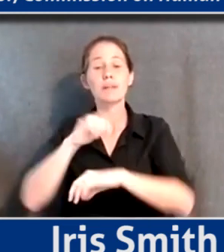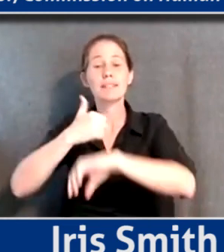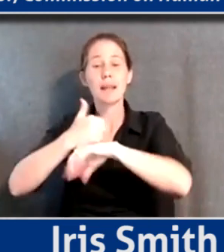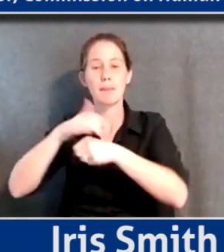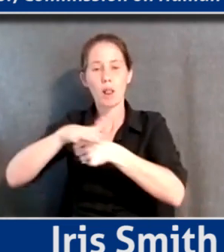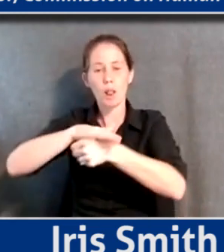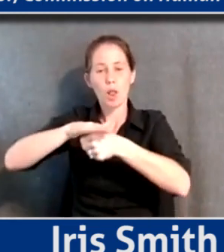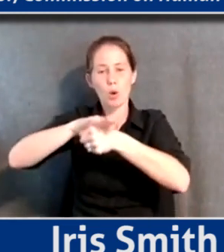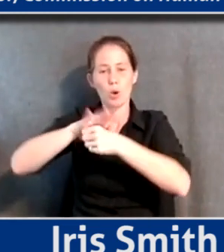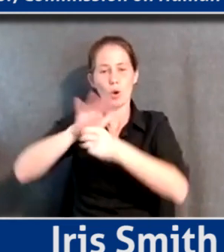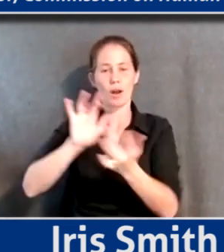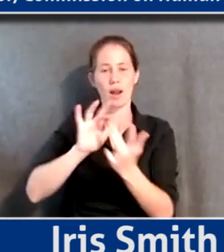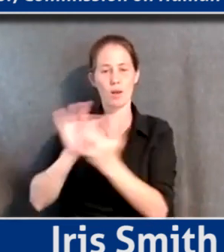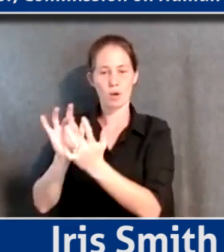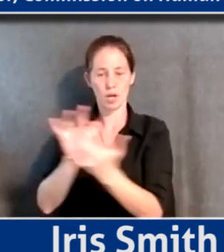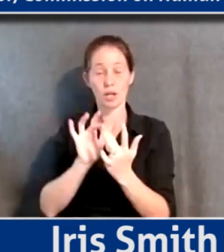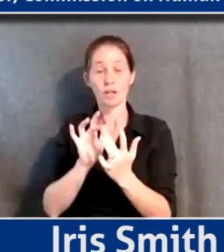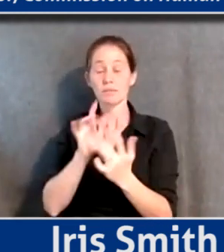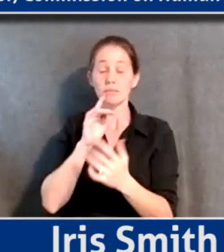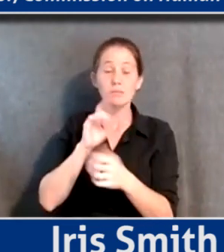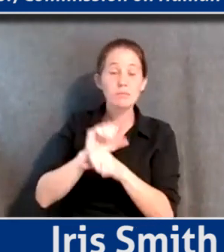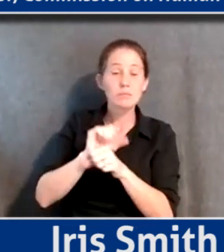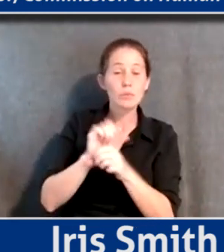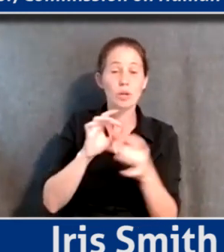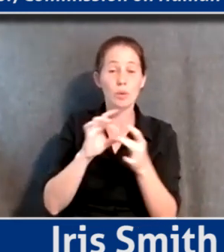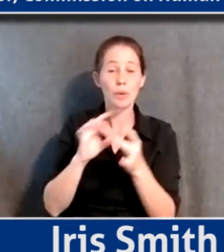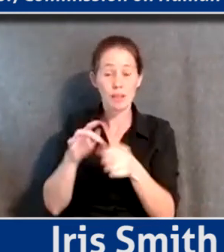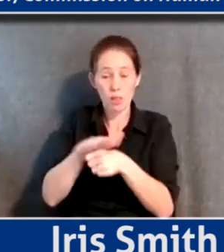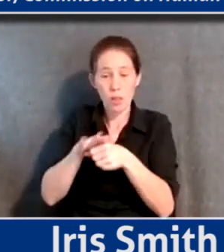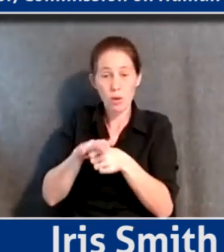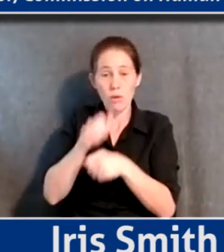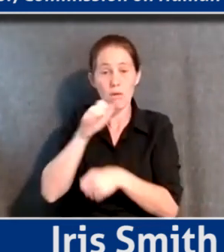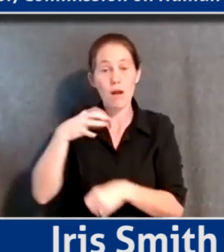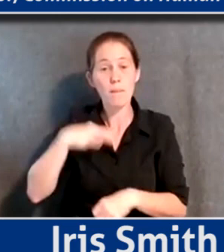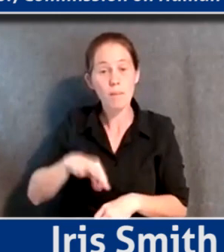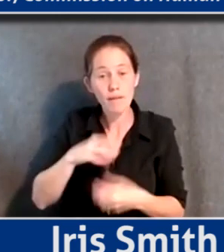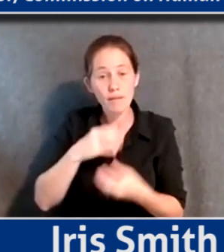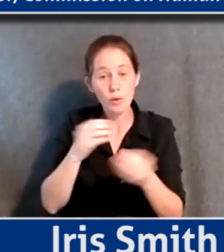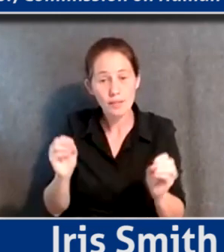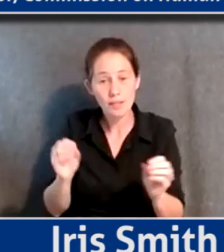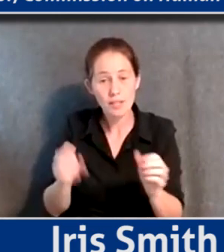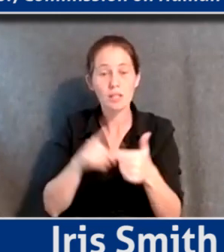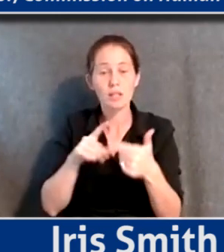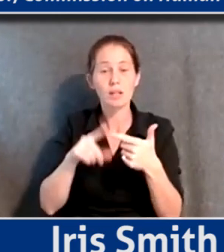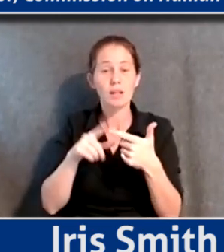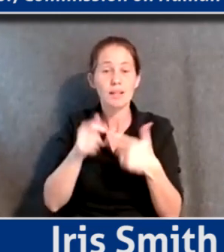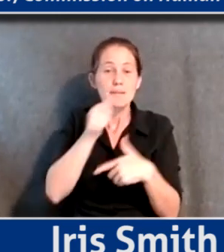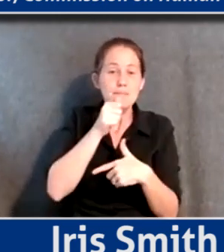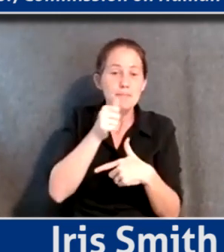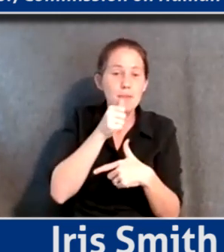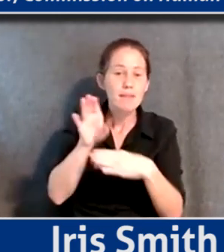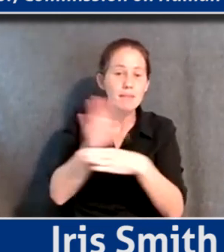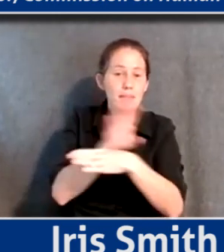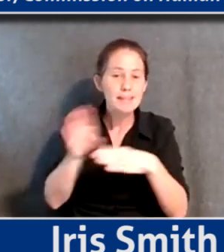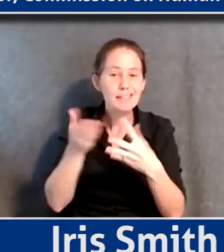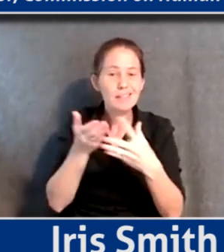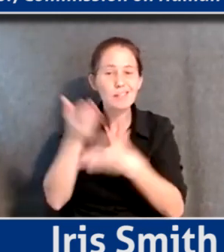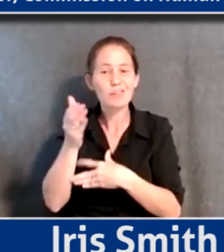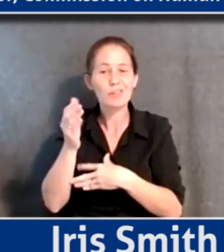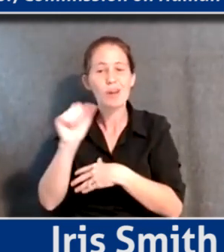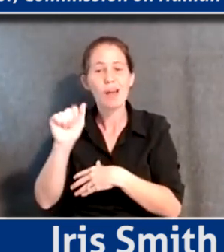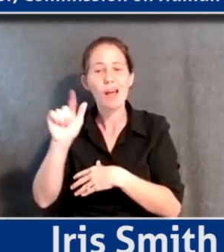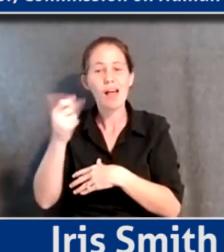network. So working with local nonprofit organizations, the private sector through the Allegheny Conference,